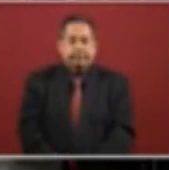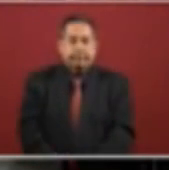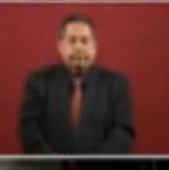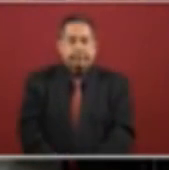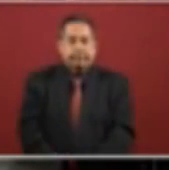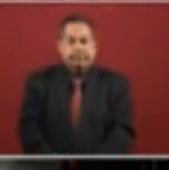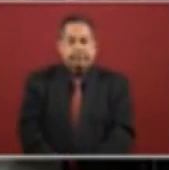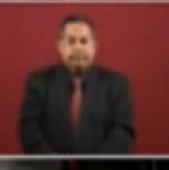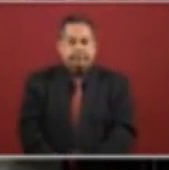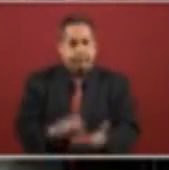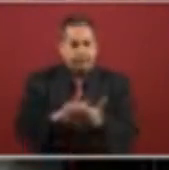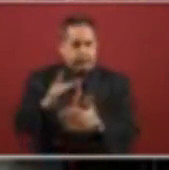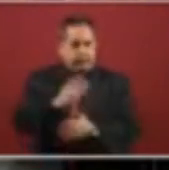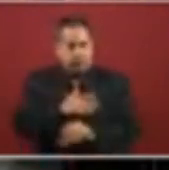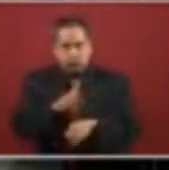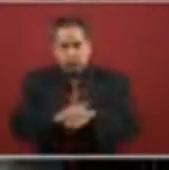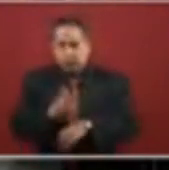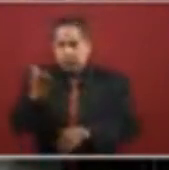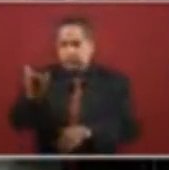you. morning, Chancellor.